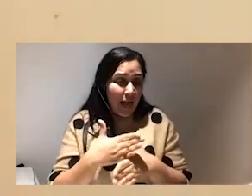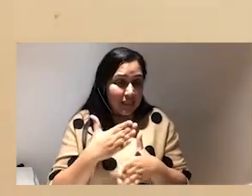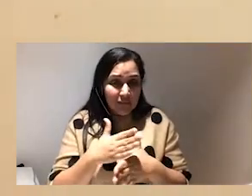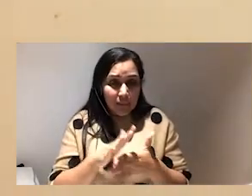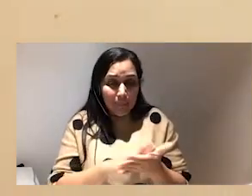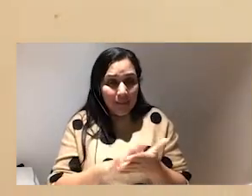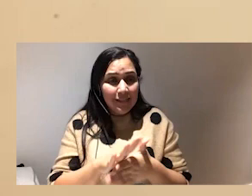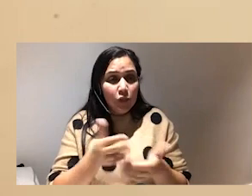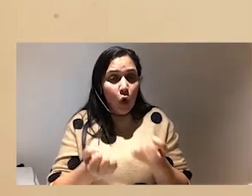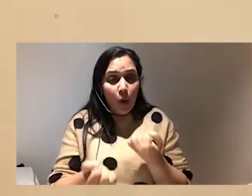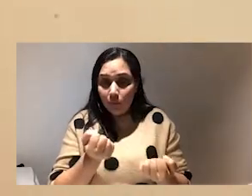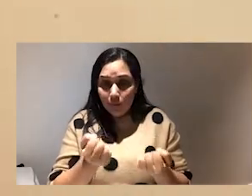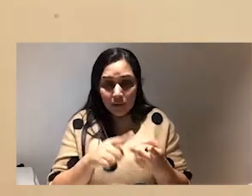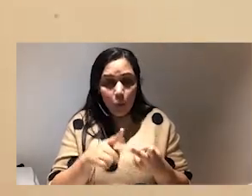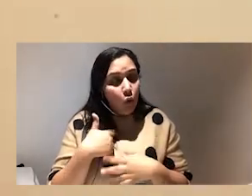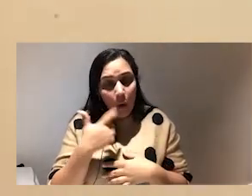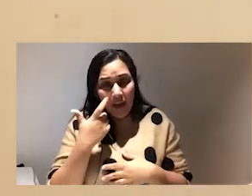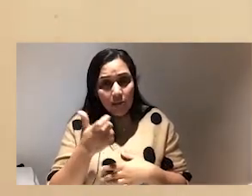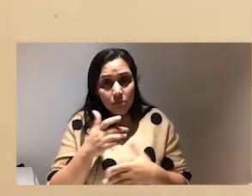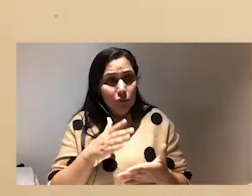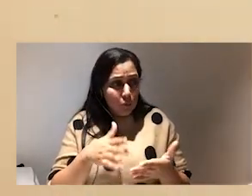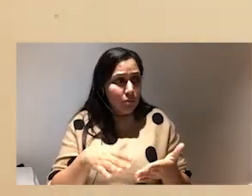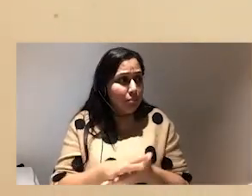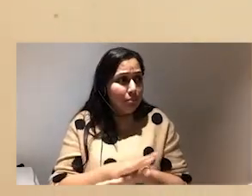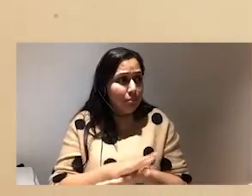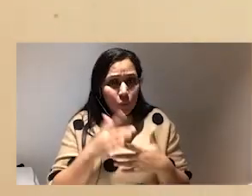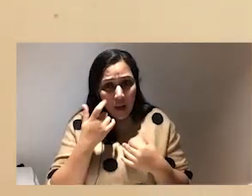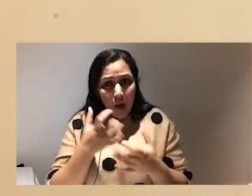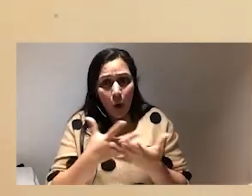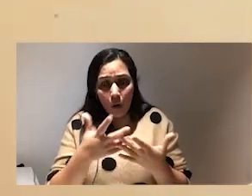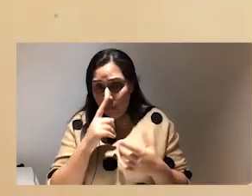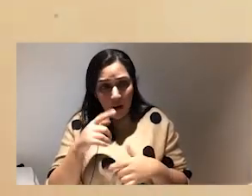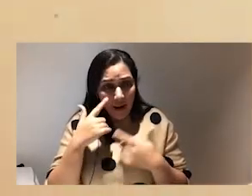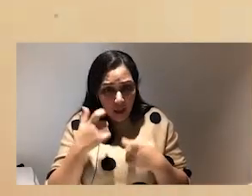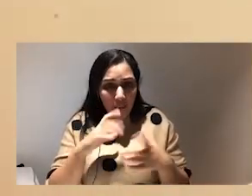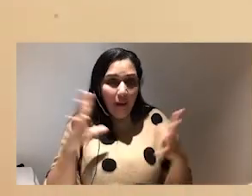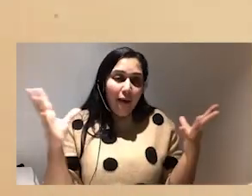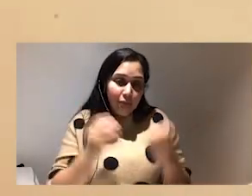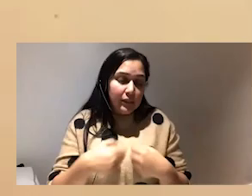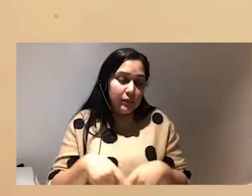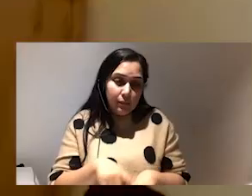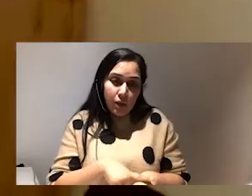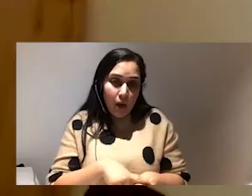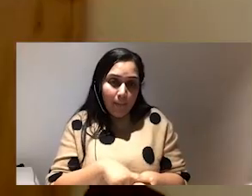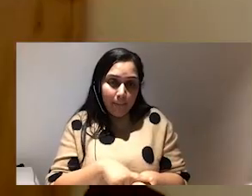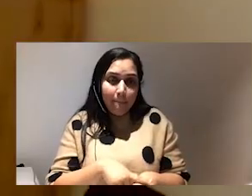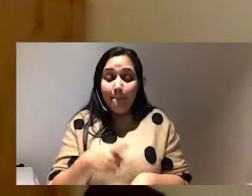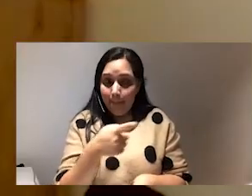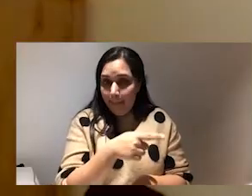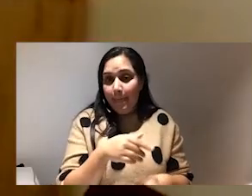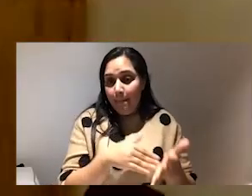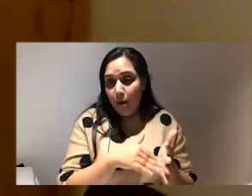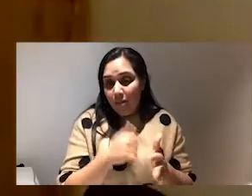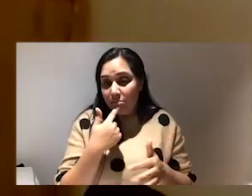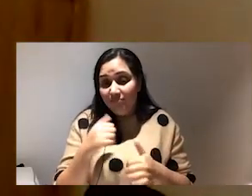compromise or means not caring no it does you mean you care a lot you just can't care about everything at the same time yeah i think that's so